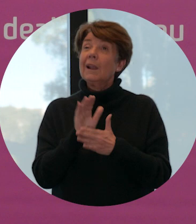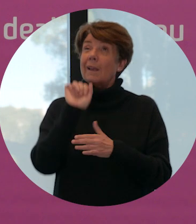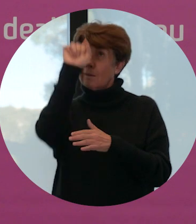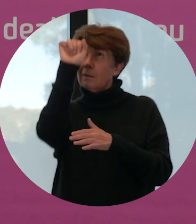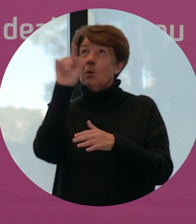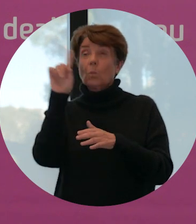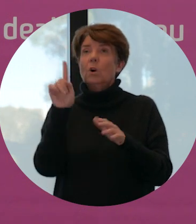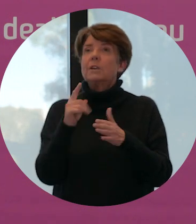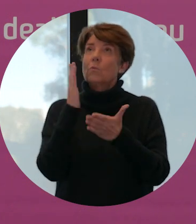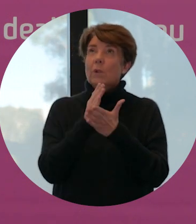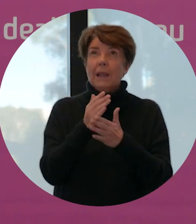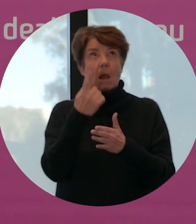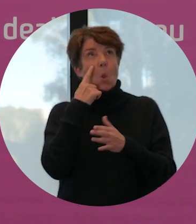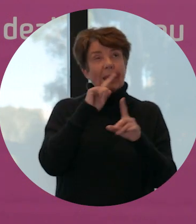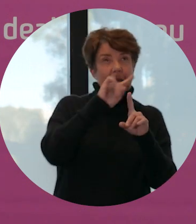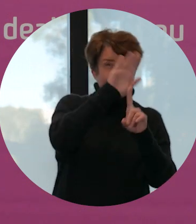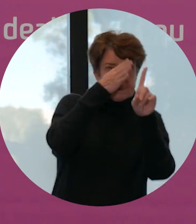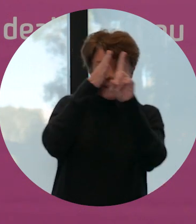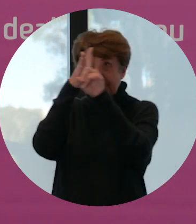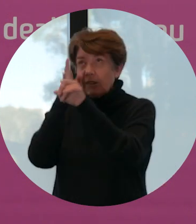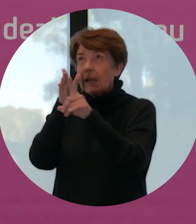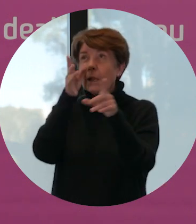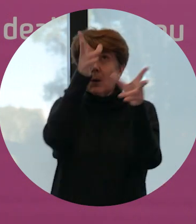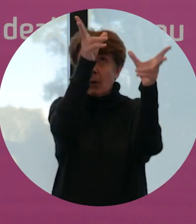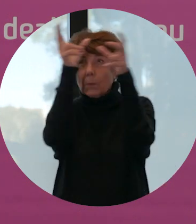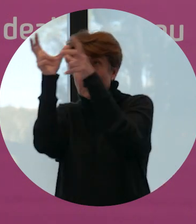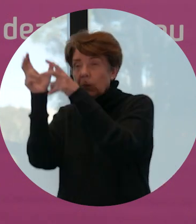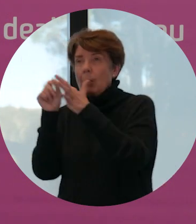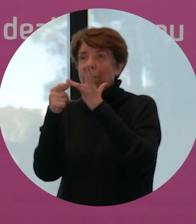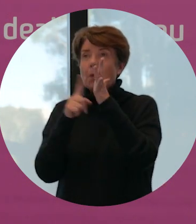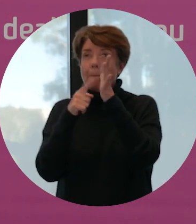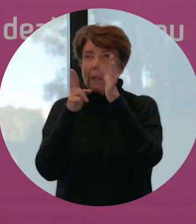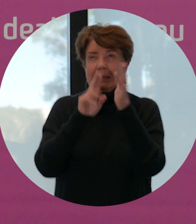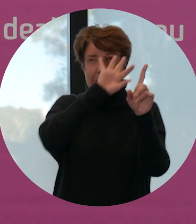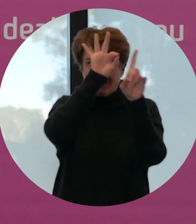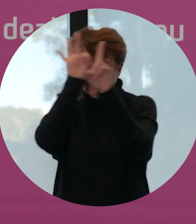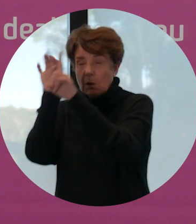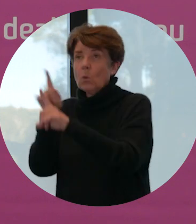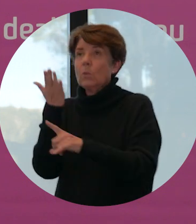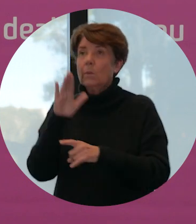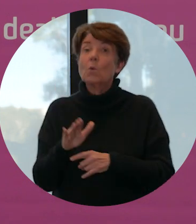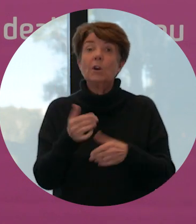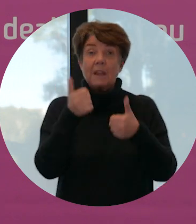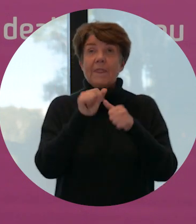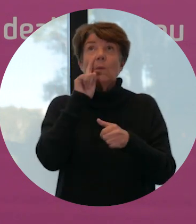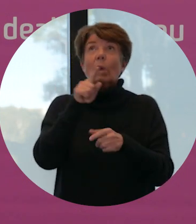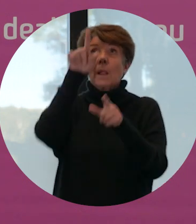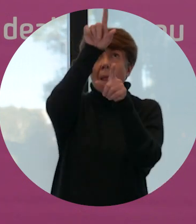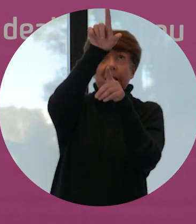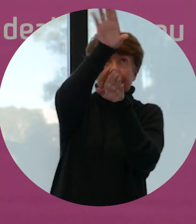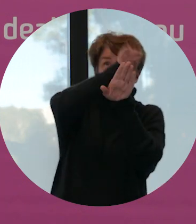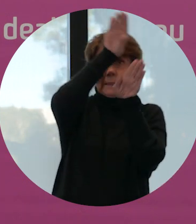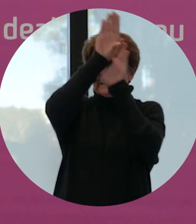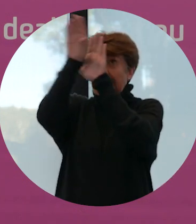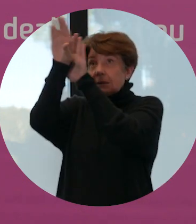the specific allergens that we're wanting to detect, such as these yellow pollen grains. The antibodies will find and stick to the pollen grains, making